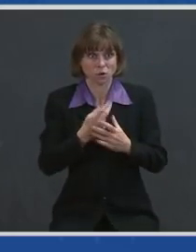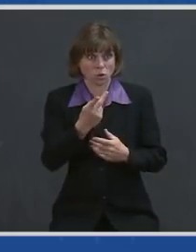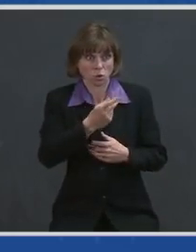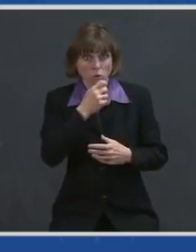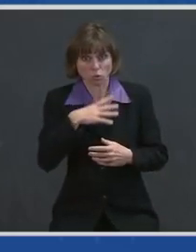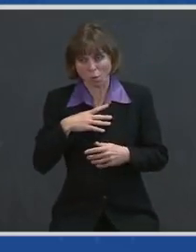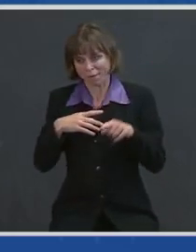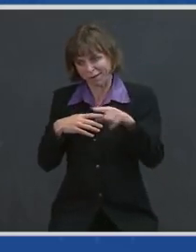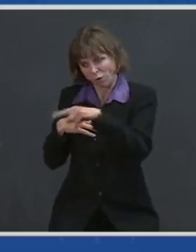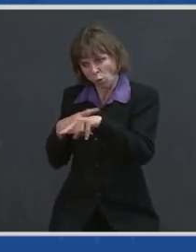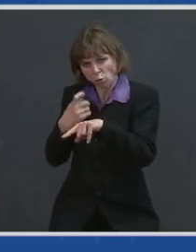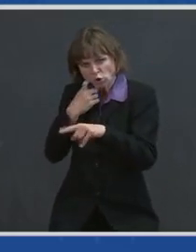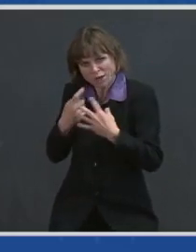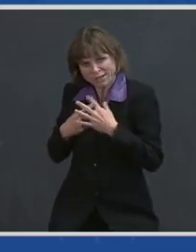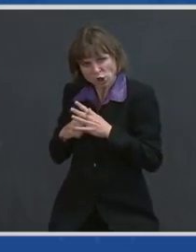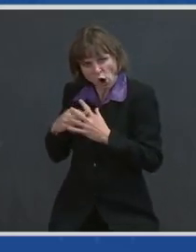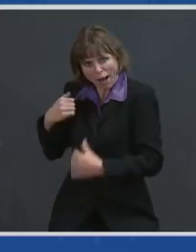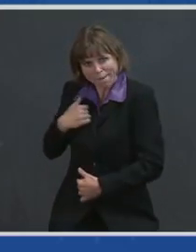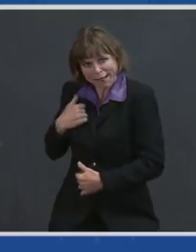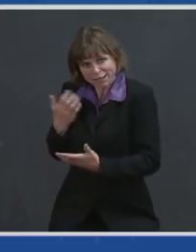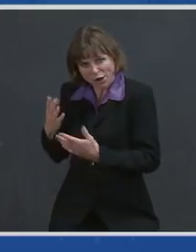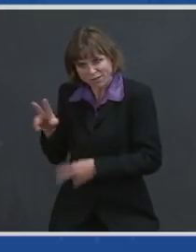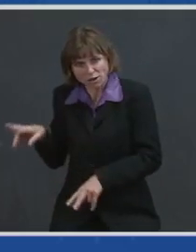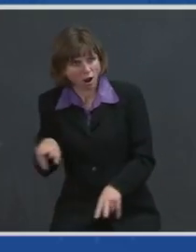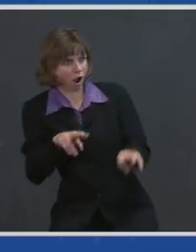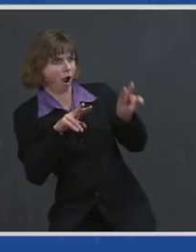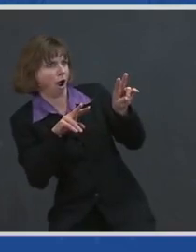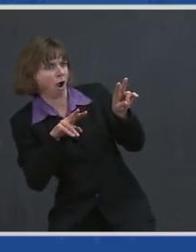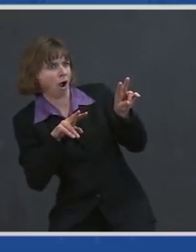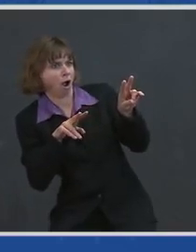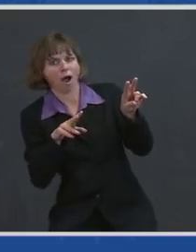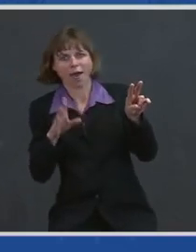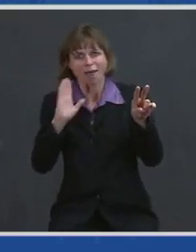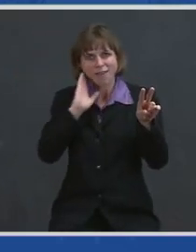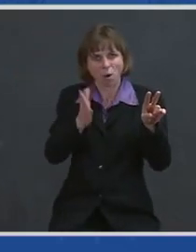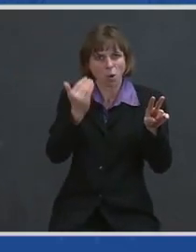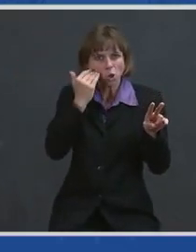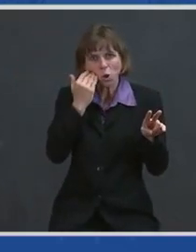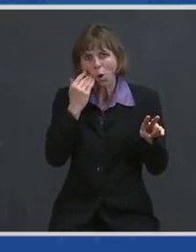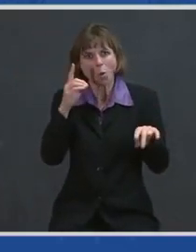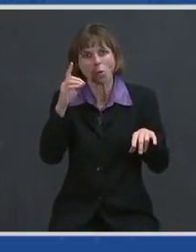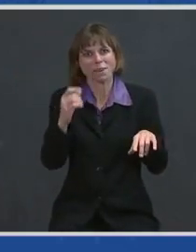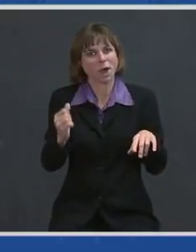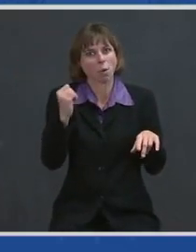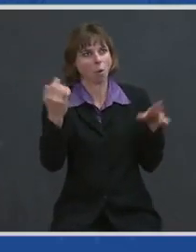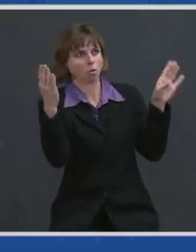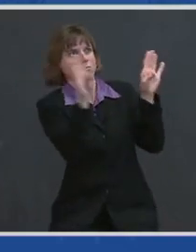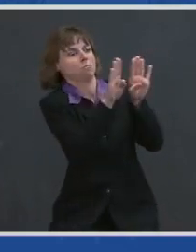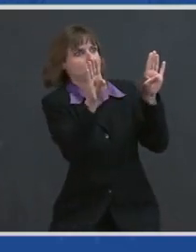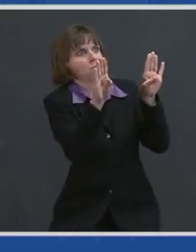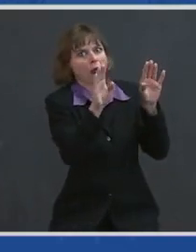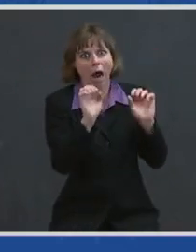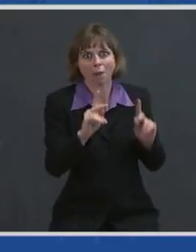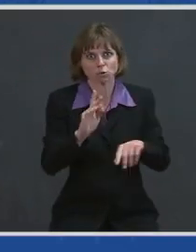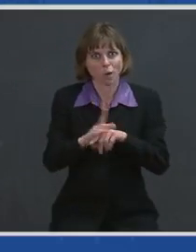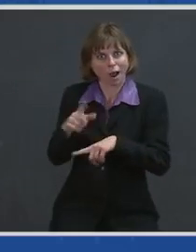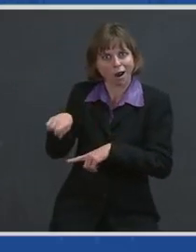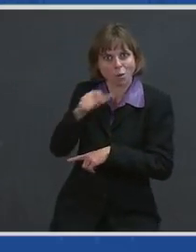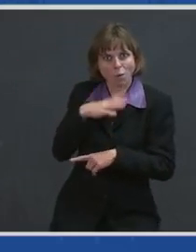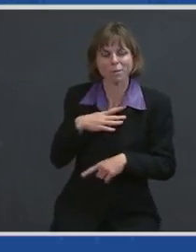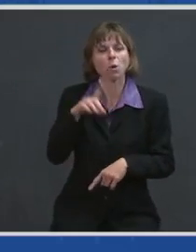see it and know that no door will be closed to them. We need women and men throughout the ranks